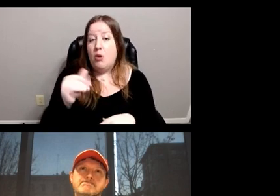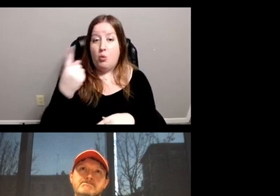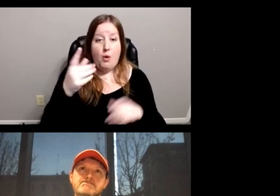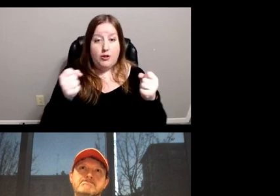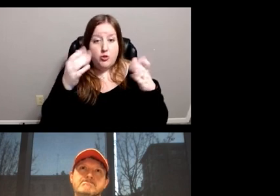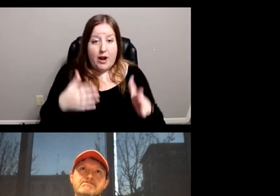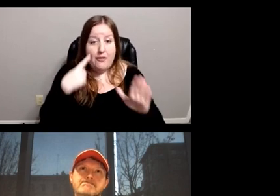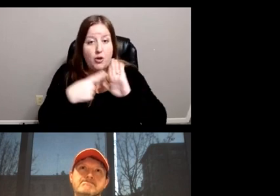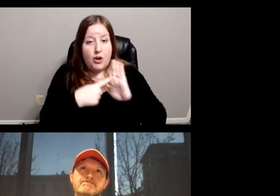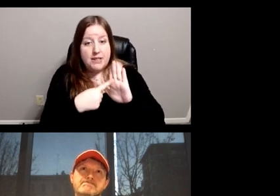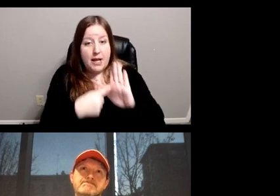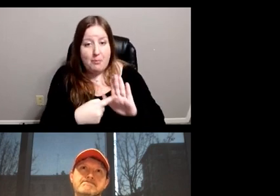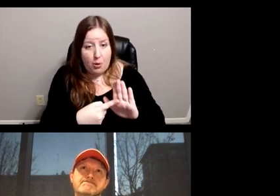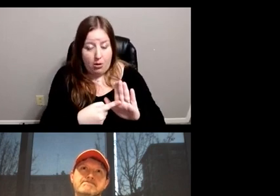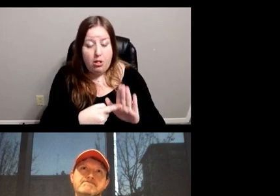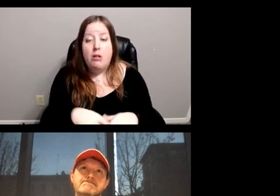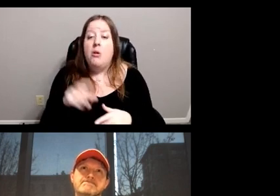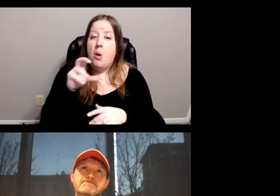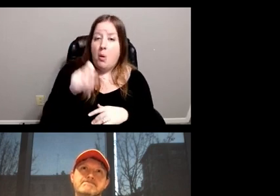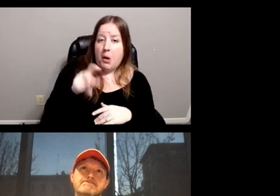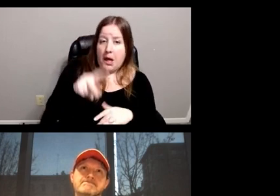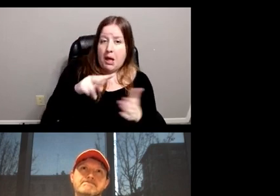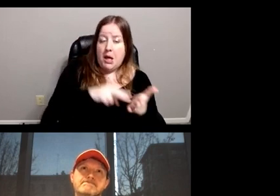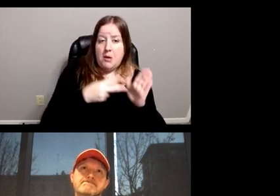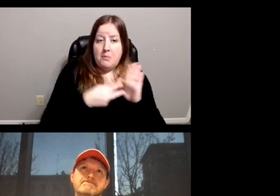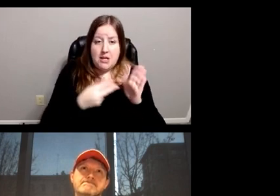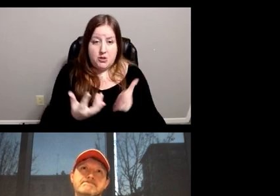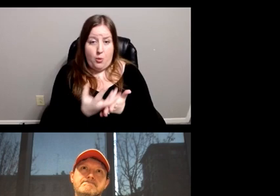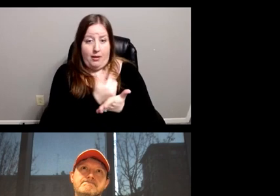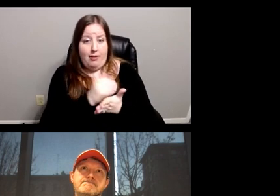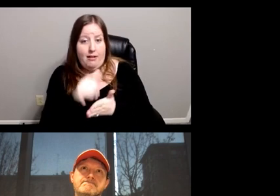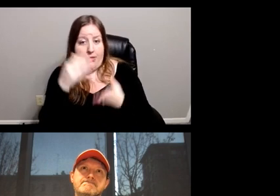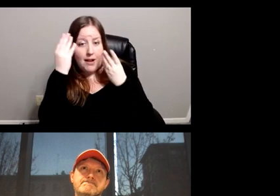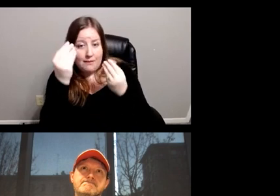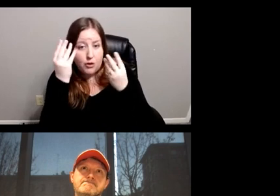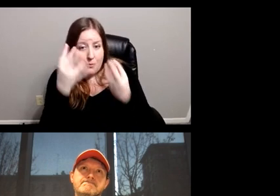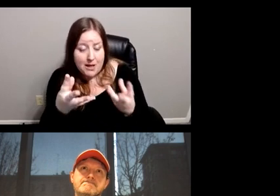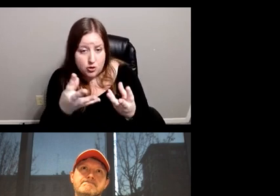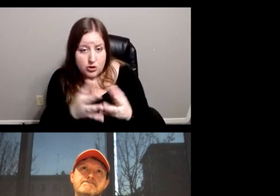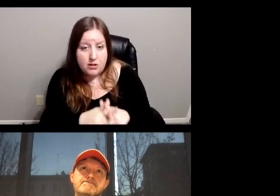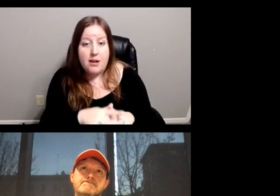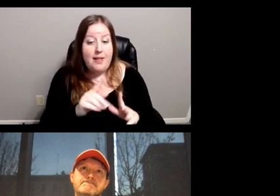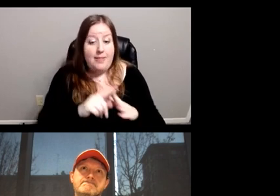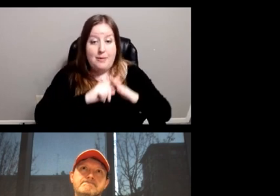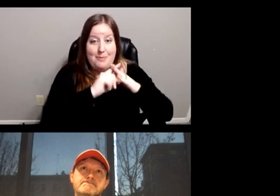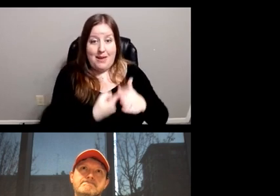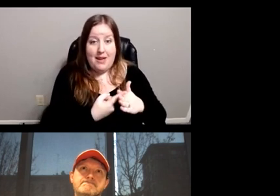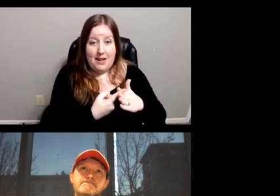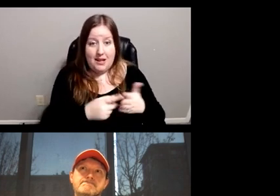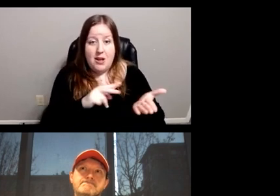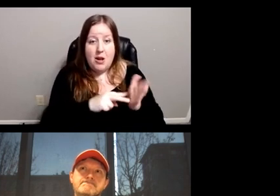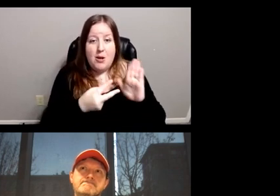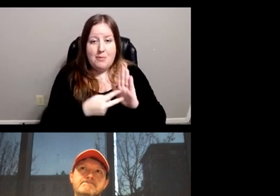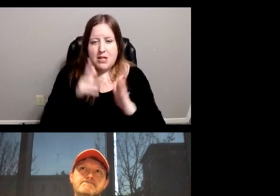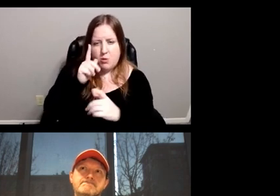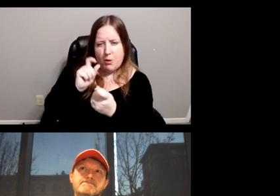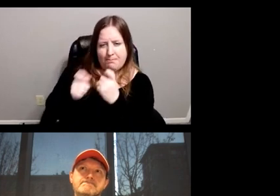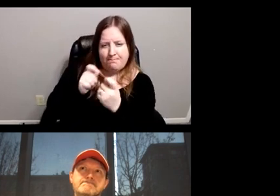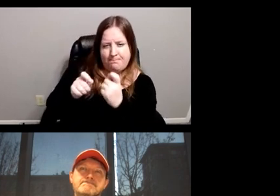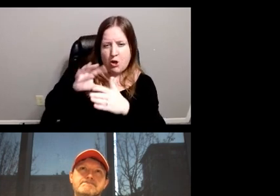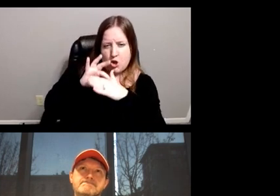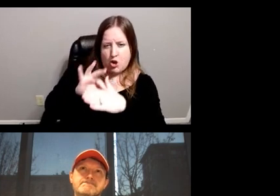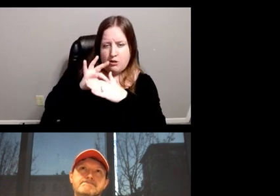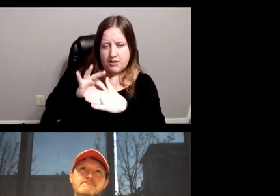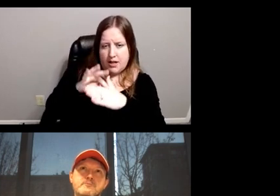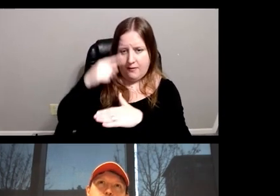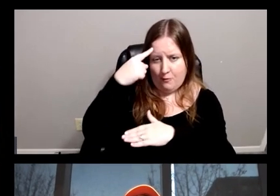chances are, because of the fact that we've collected that information at the front end, you know, we're going to tune some of the content delivery